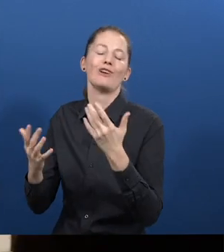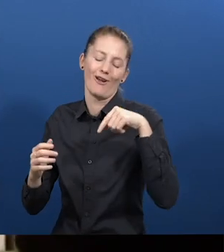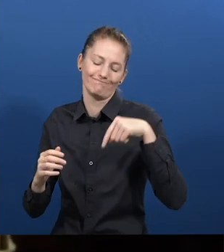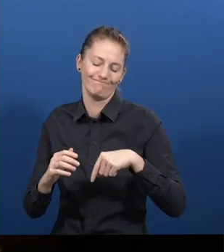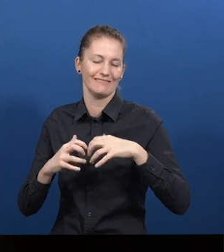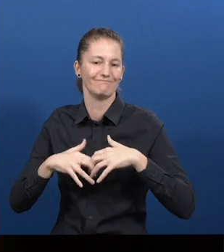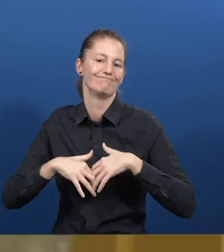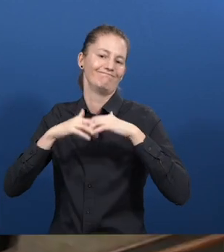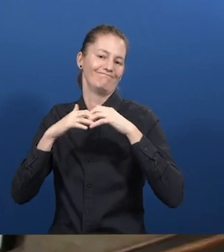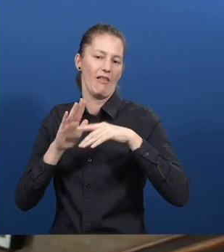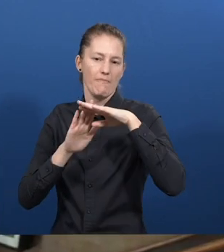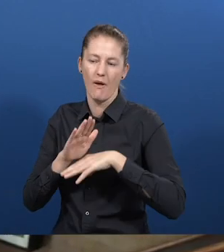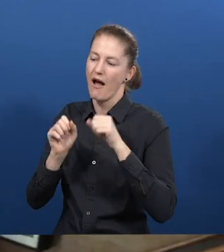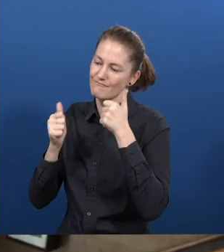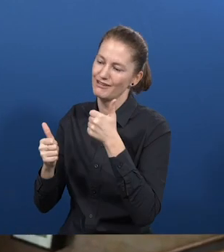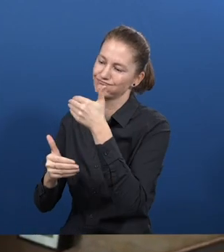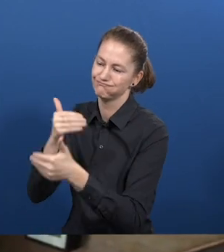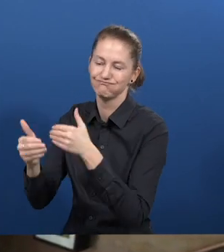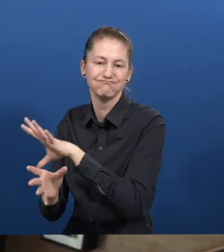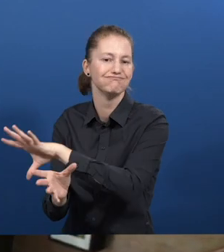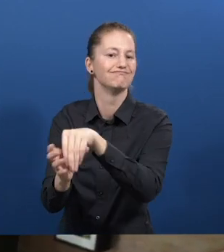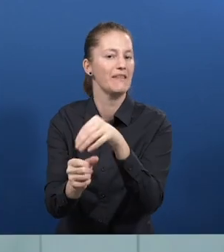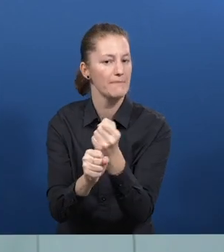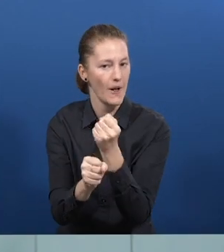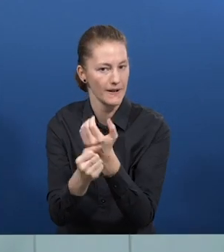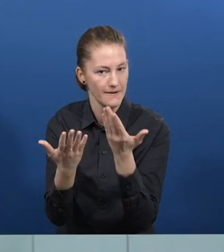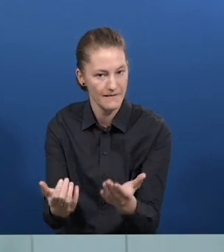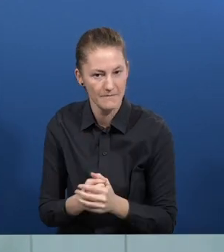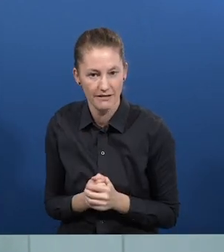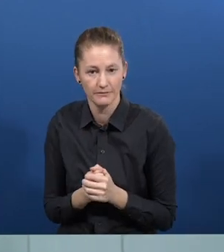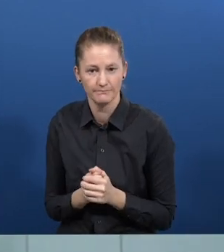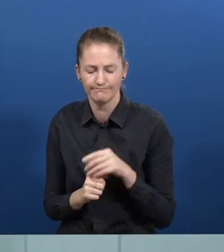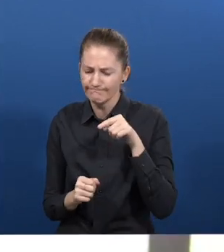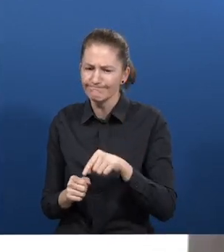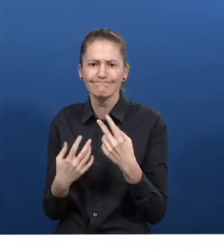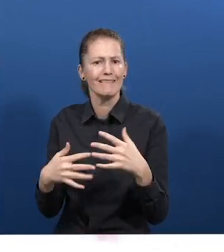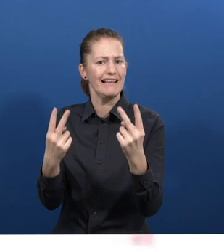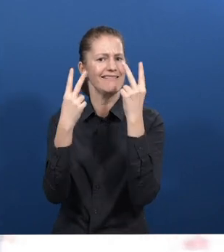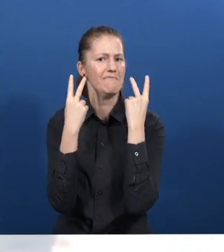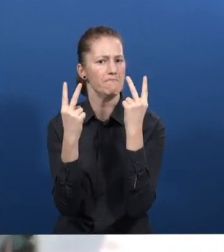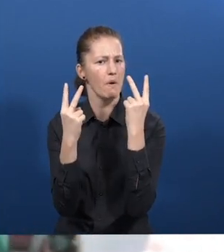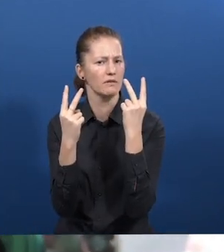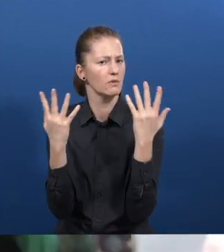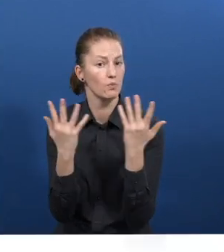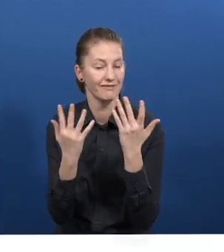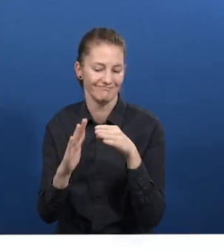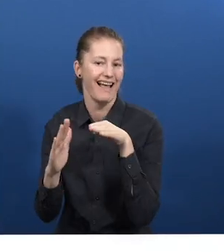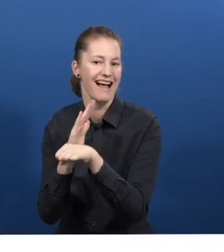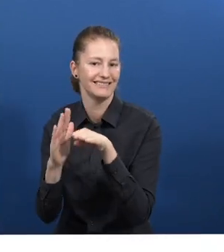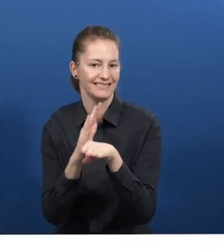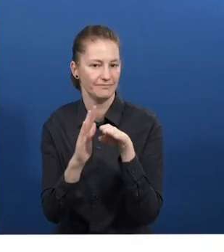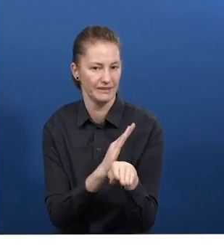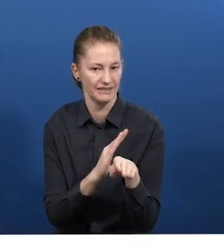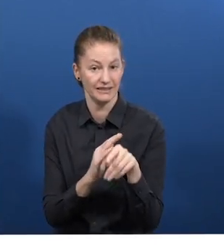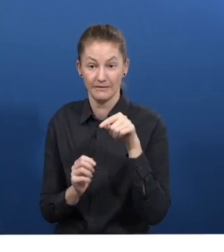So we decided to create this program. The essential characteristics are accessibility, which allows any person with a disability